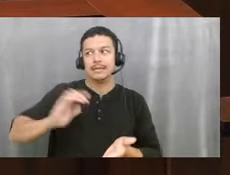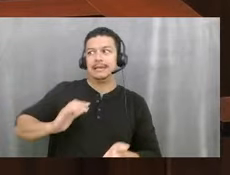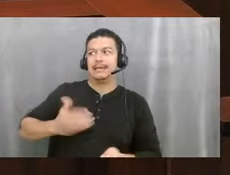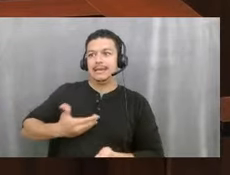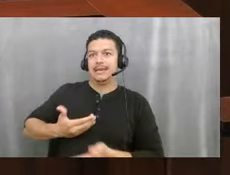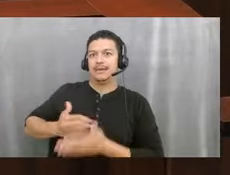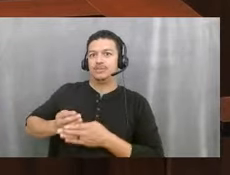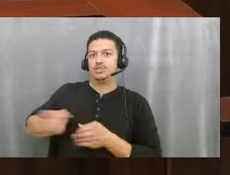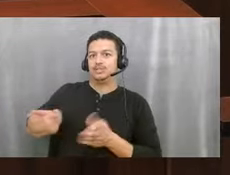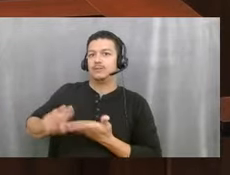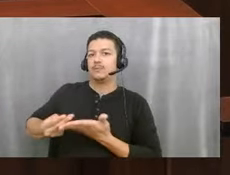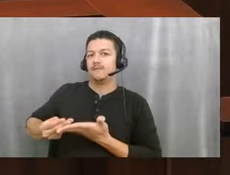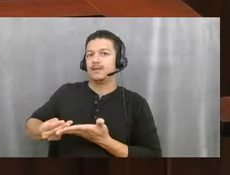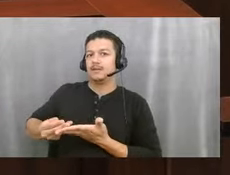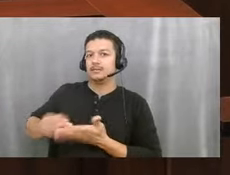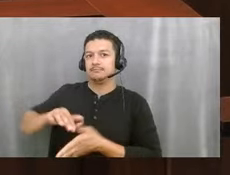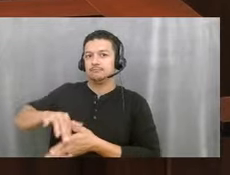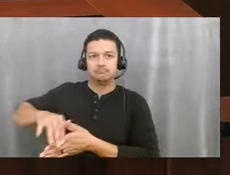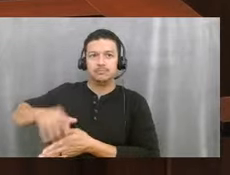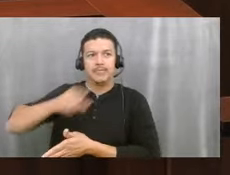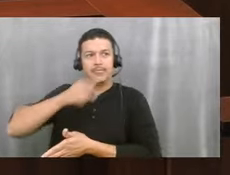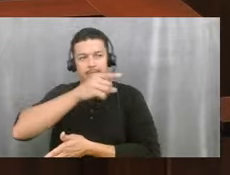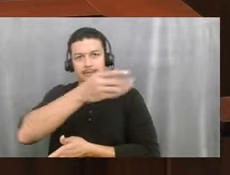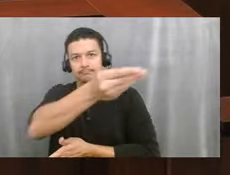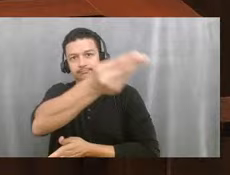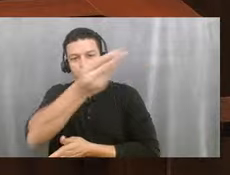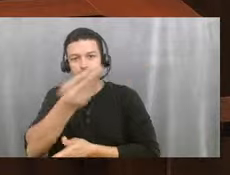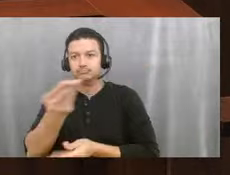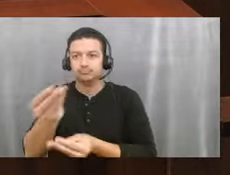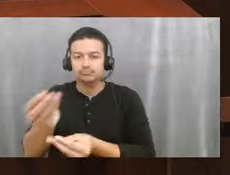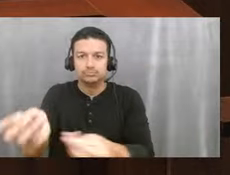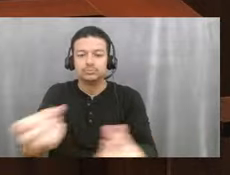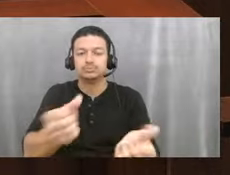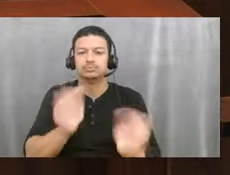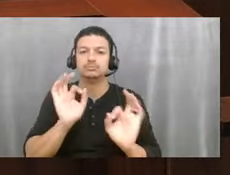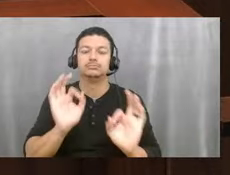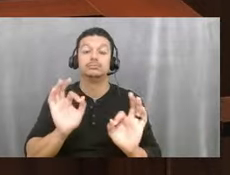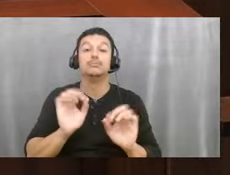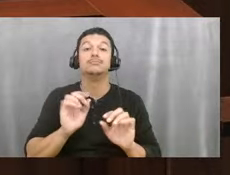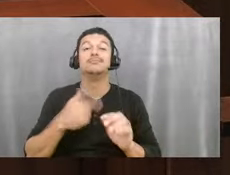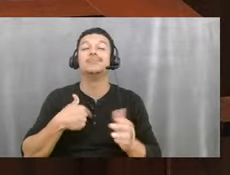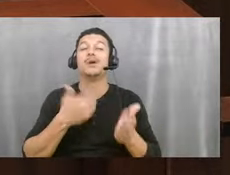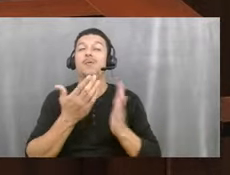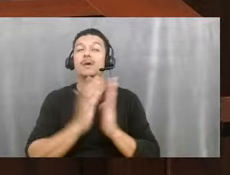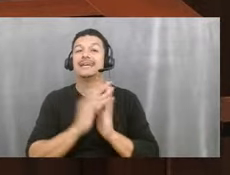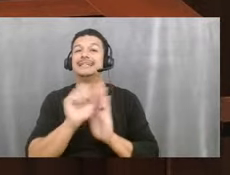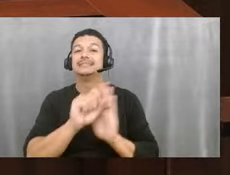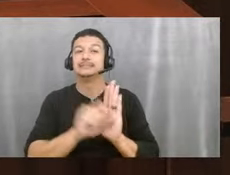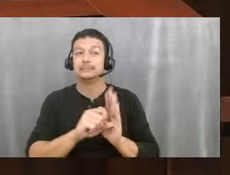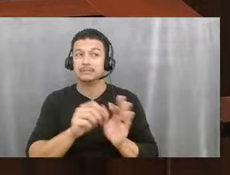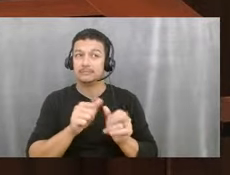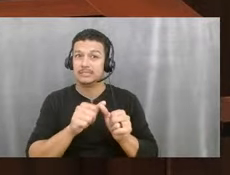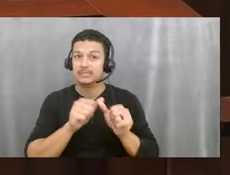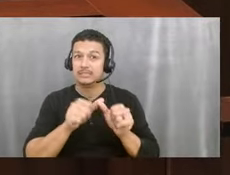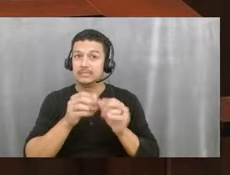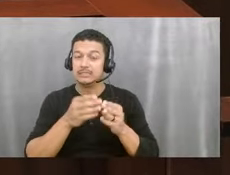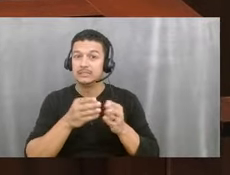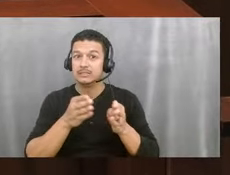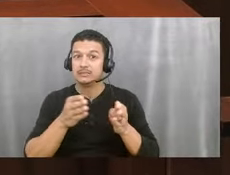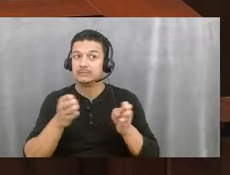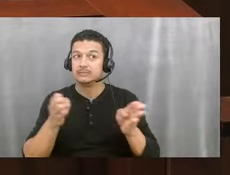money that we get from the state. All we ask from the state is that they continue to expand those numbers and hold us harmless